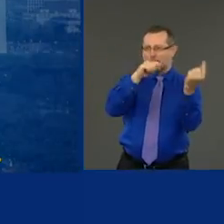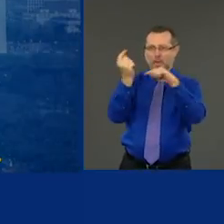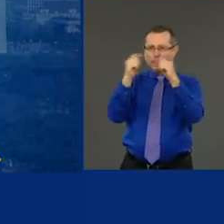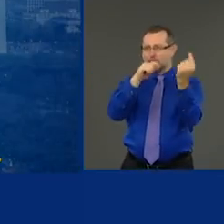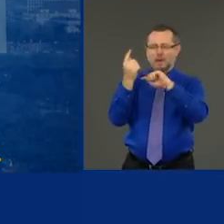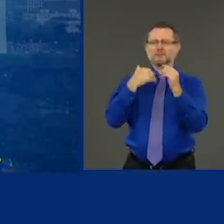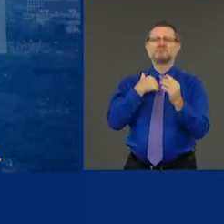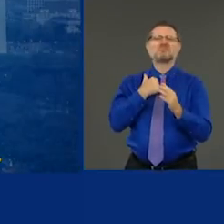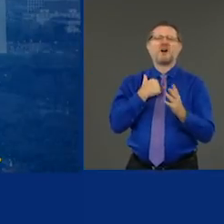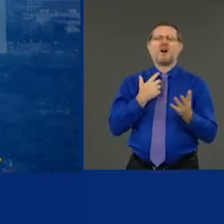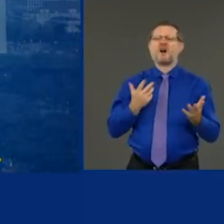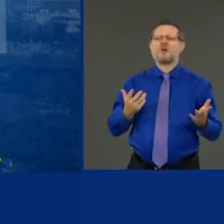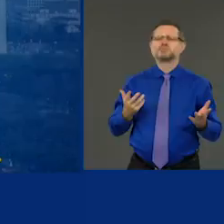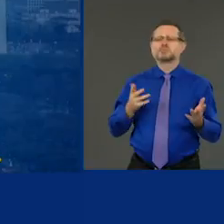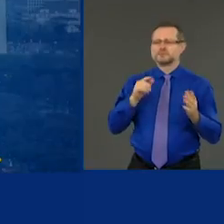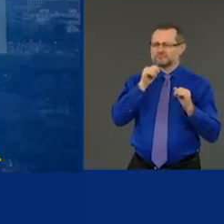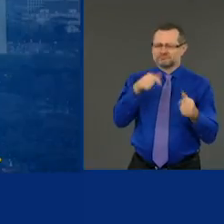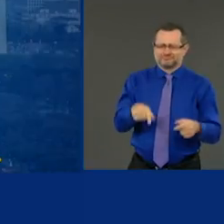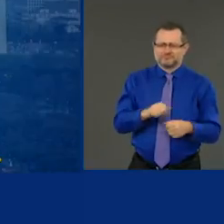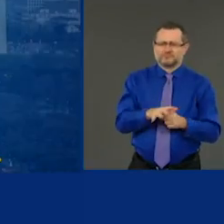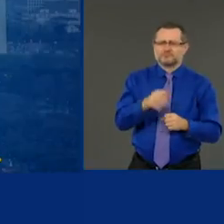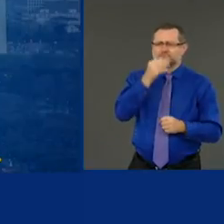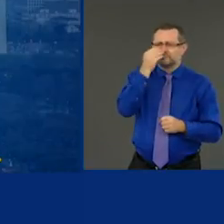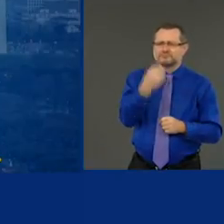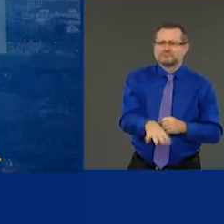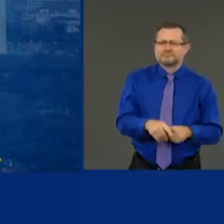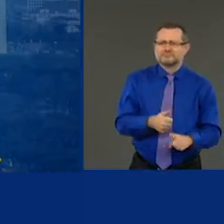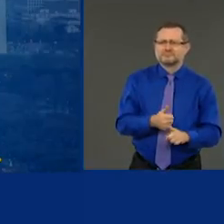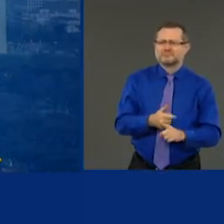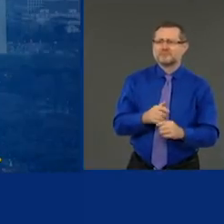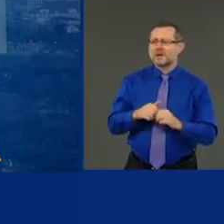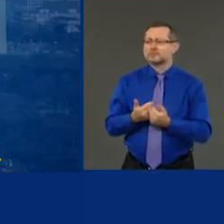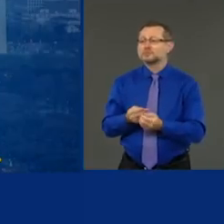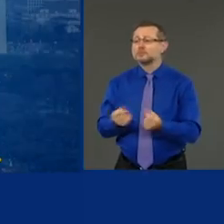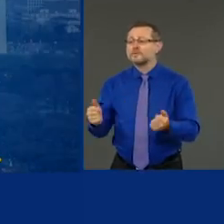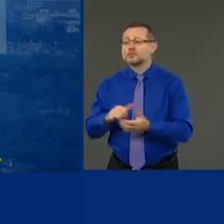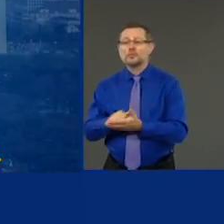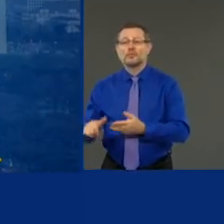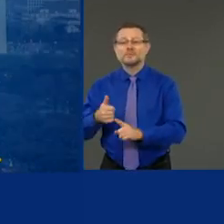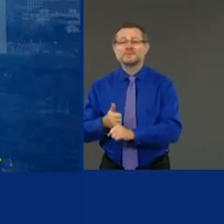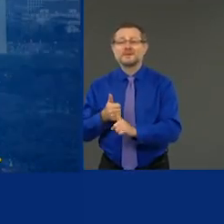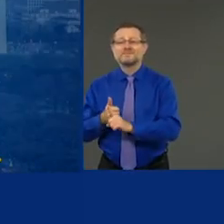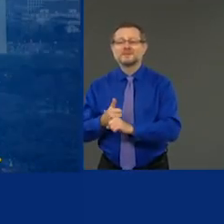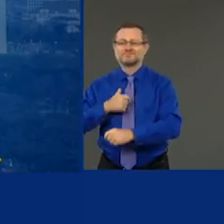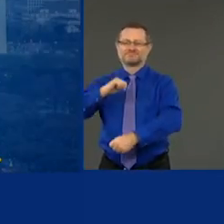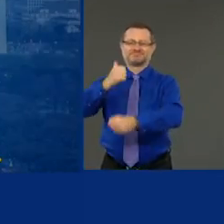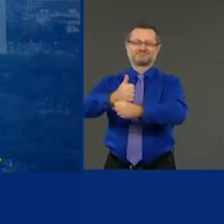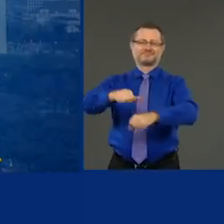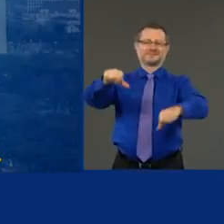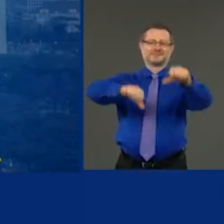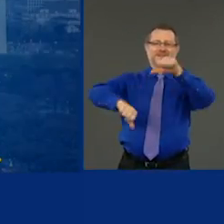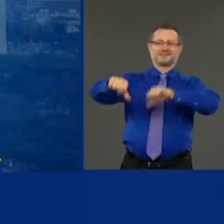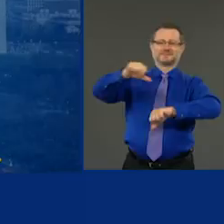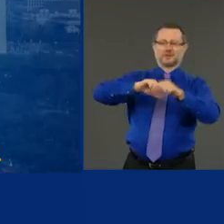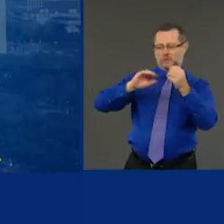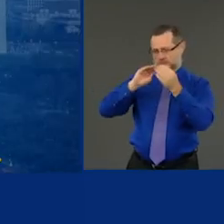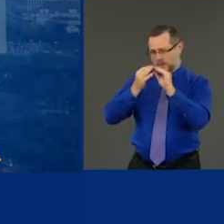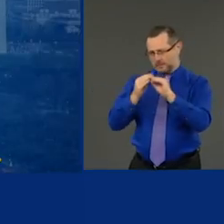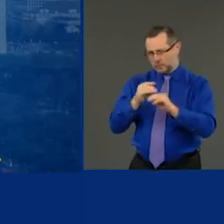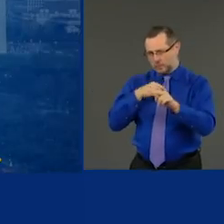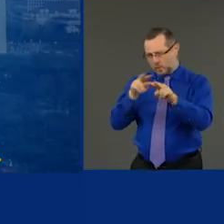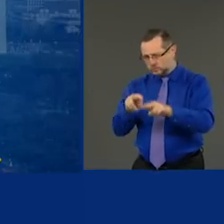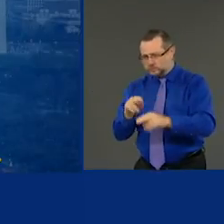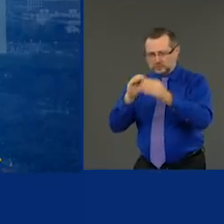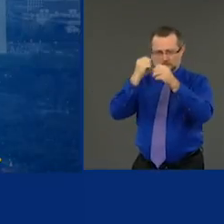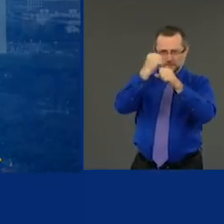science. What did we do in New York? We did it as a science. We did it on the numbers. We did it on the data. You're fighting